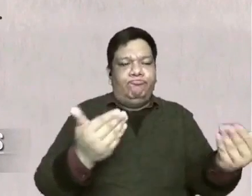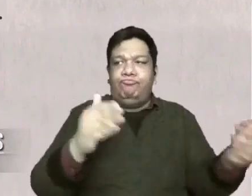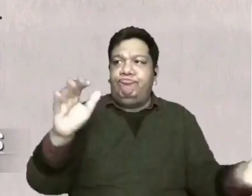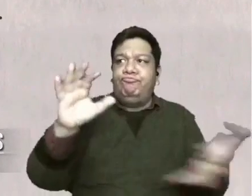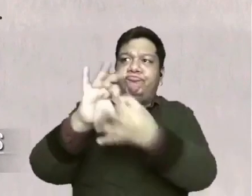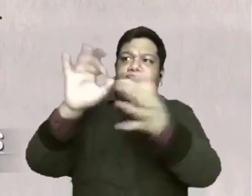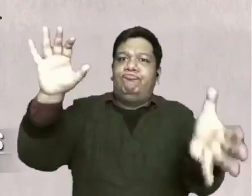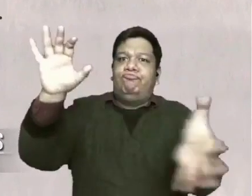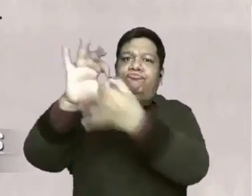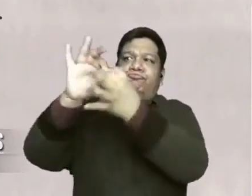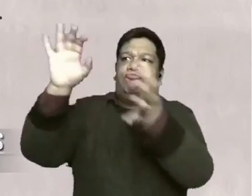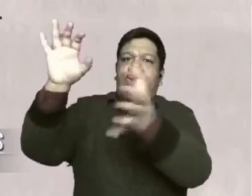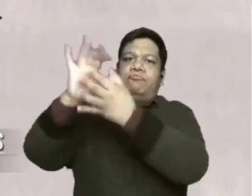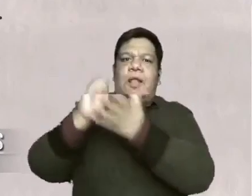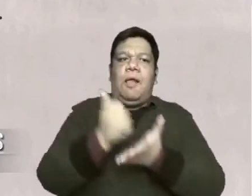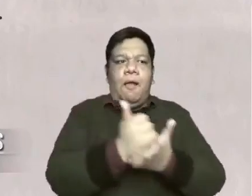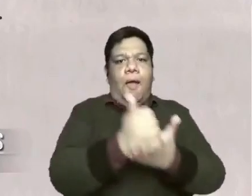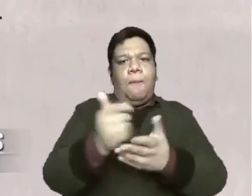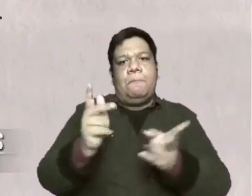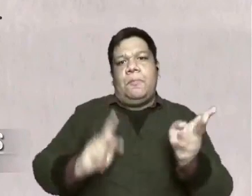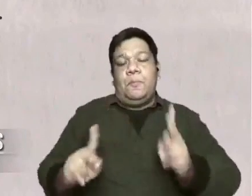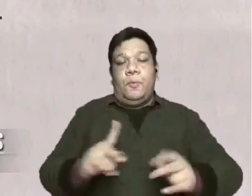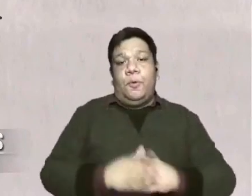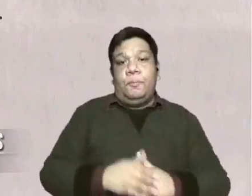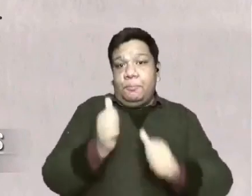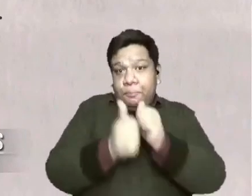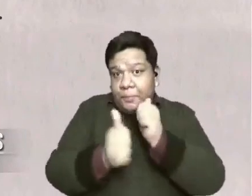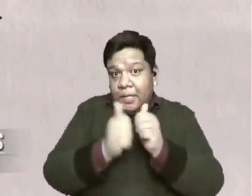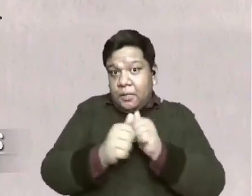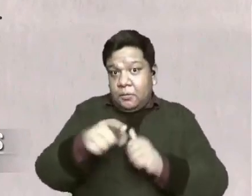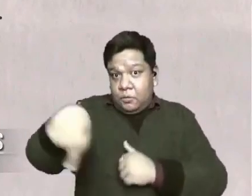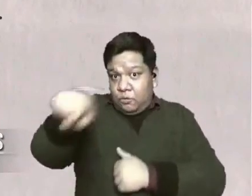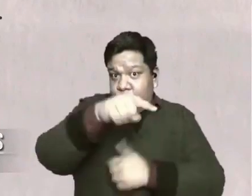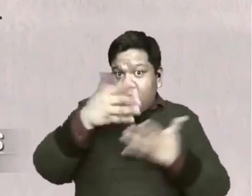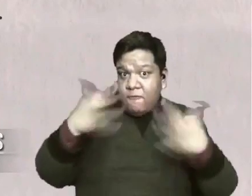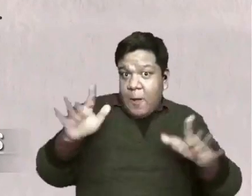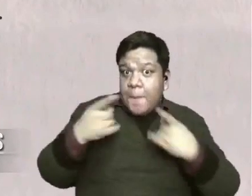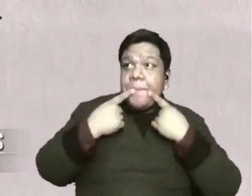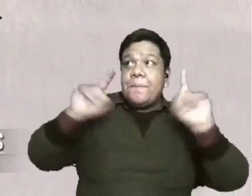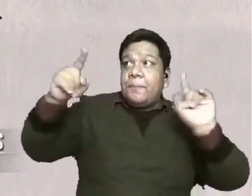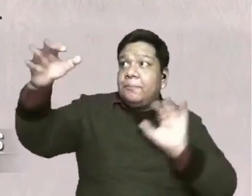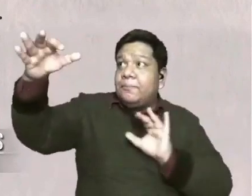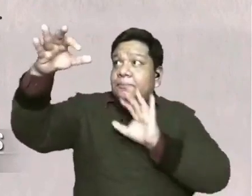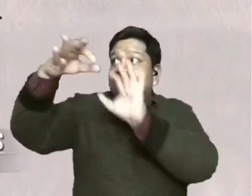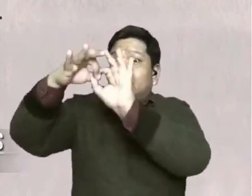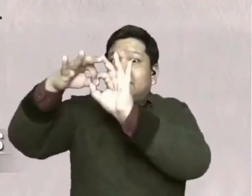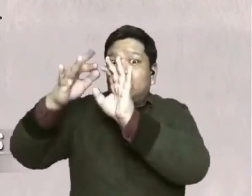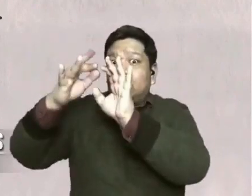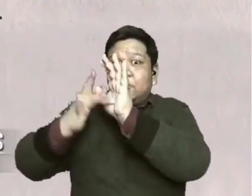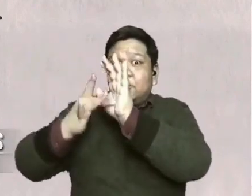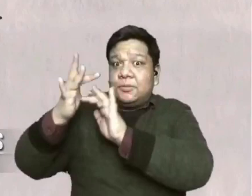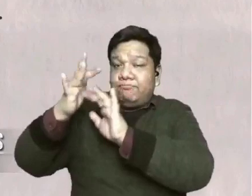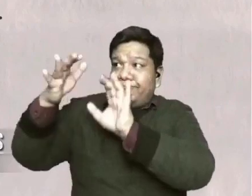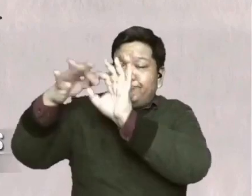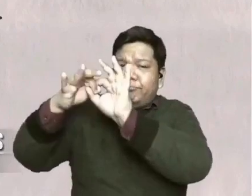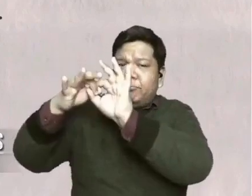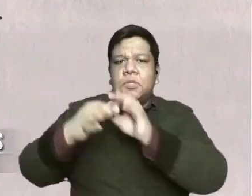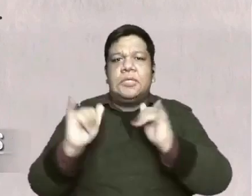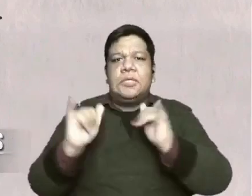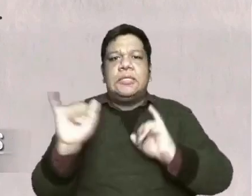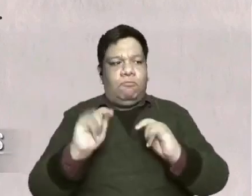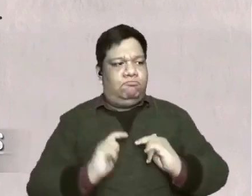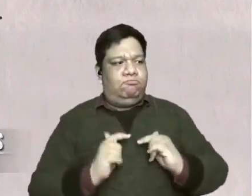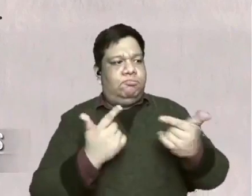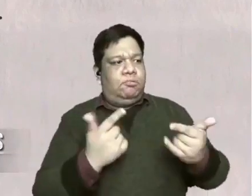reconciliation in other words when you become a child of God you are self replicating by